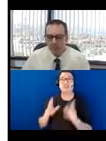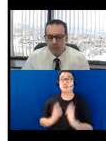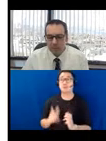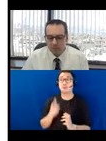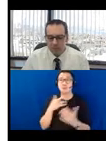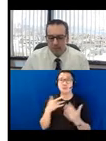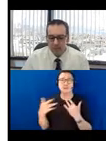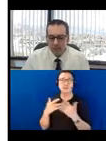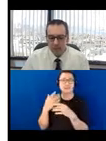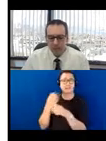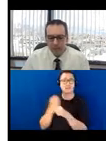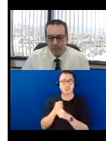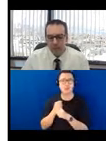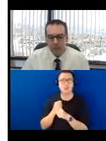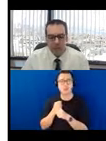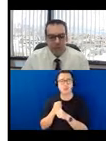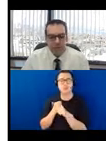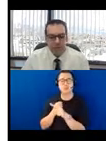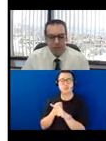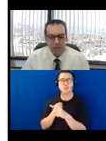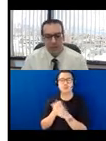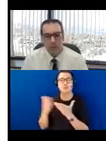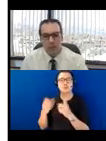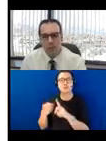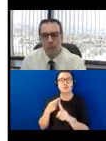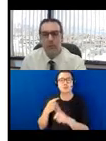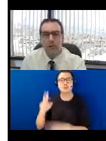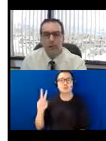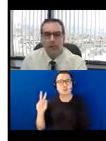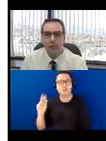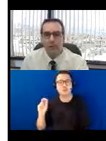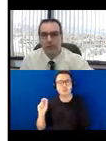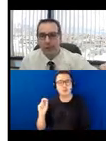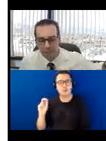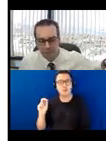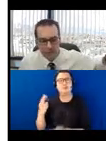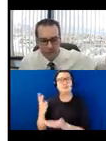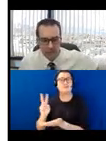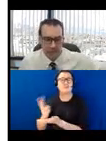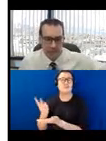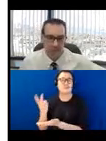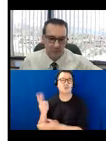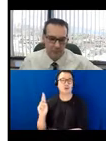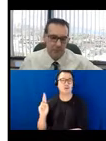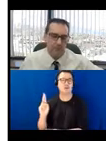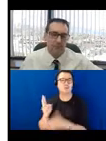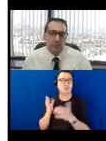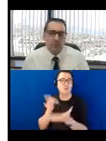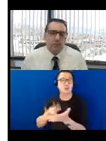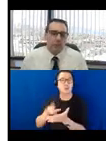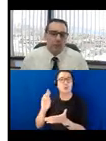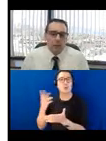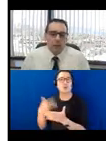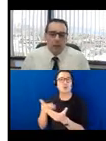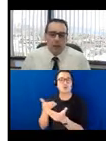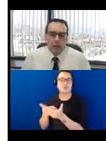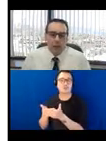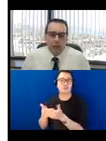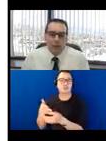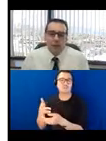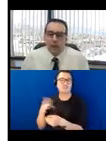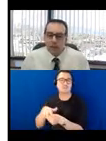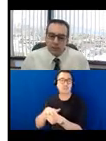from the local independent living center services from the